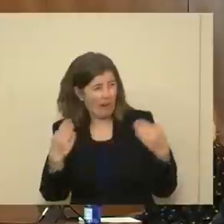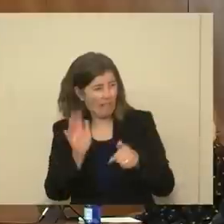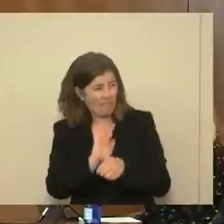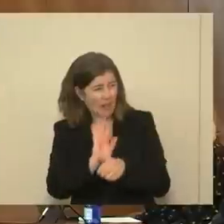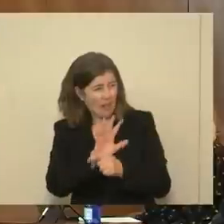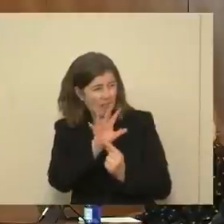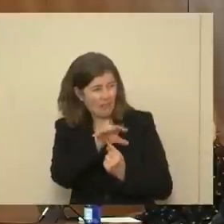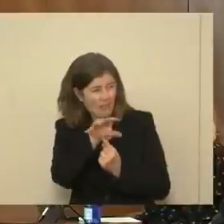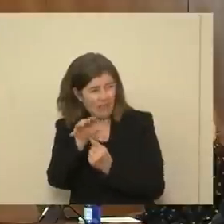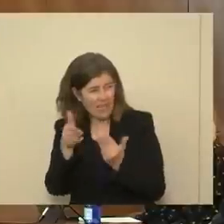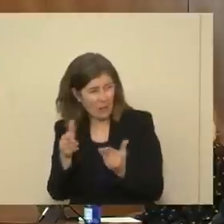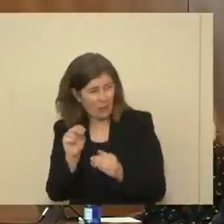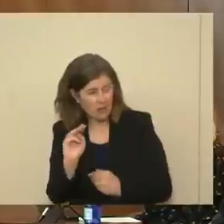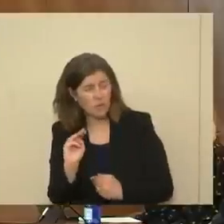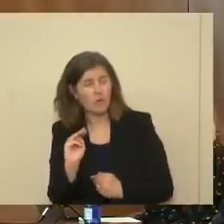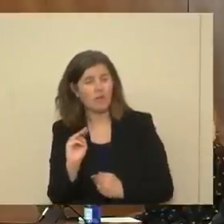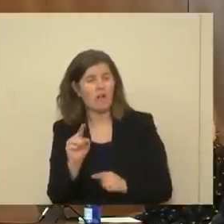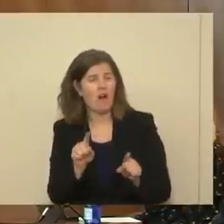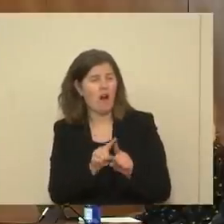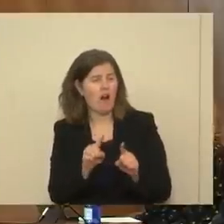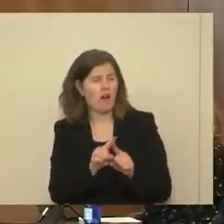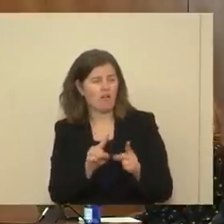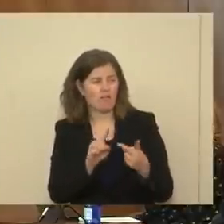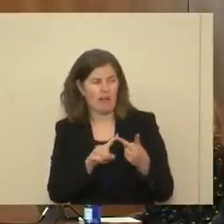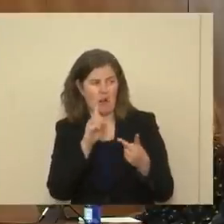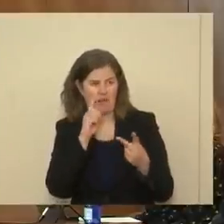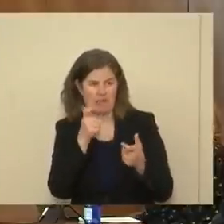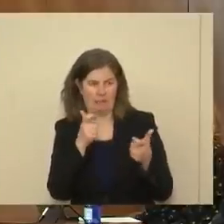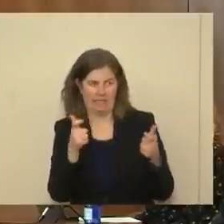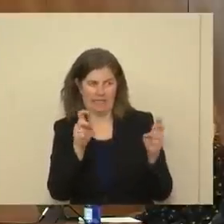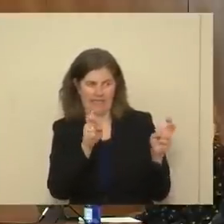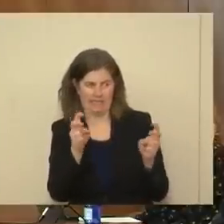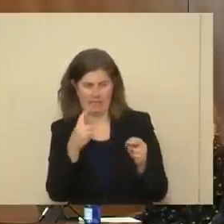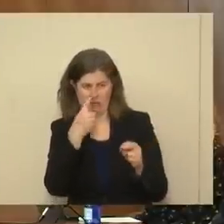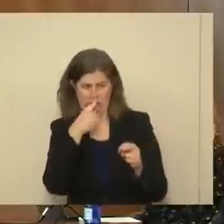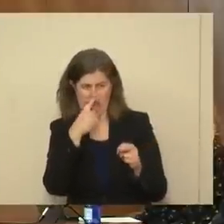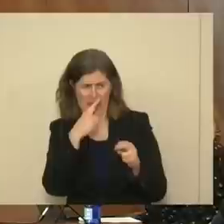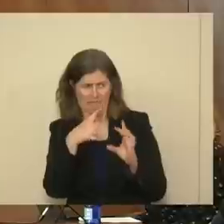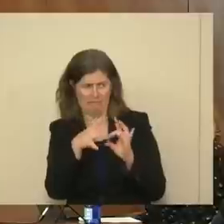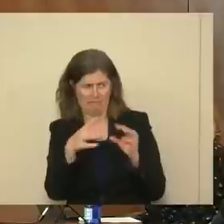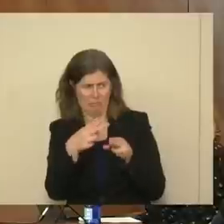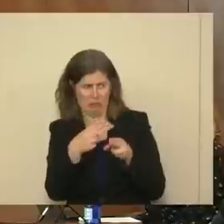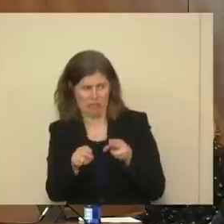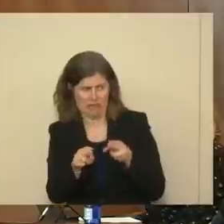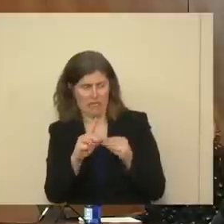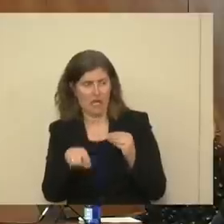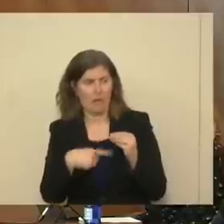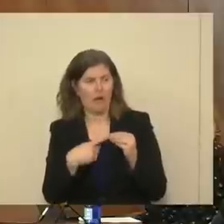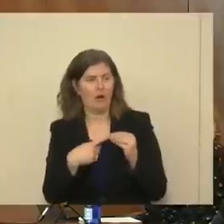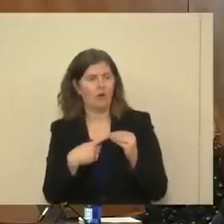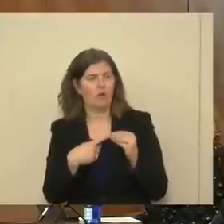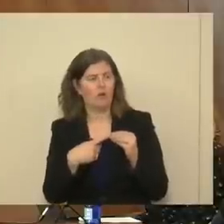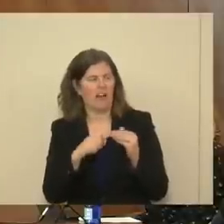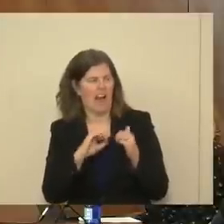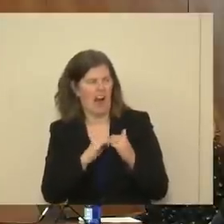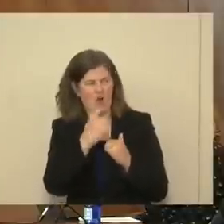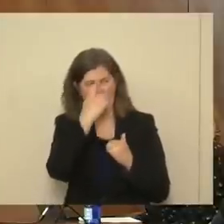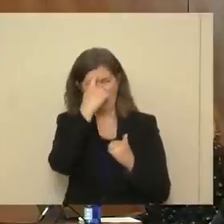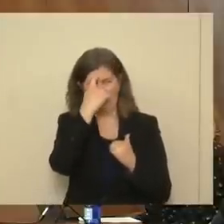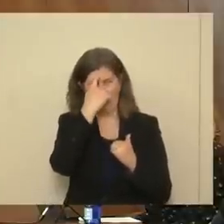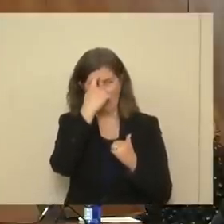And also, I know it's a big subject, but if you could touch upon how you think